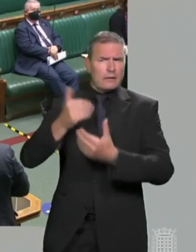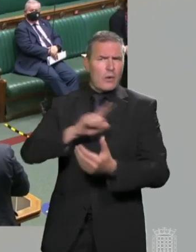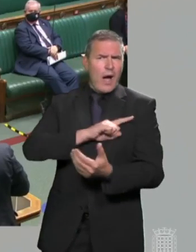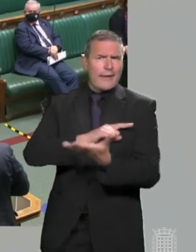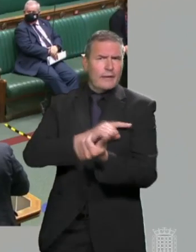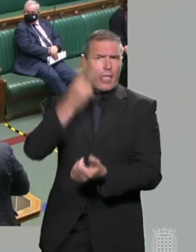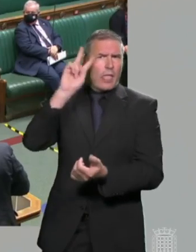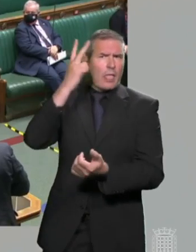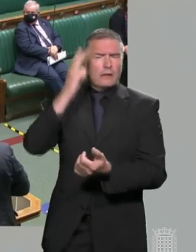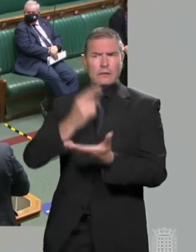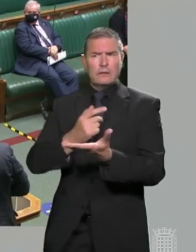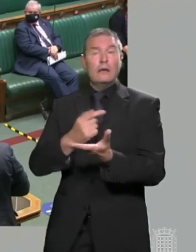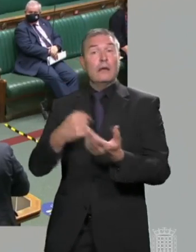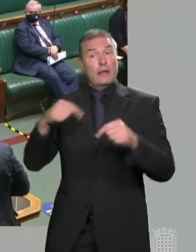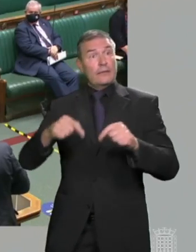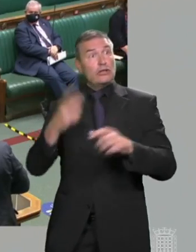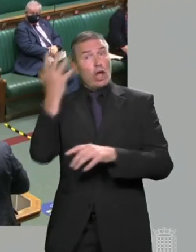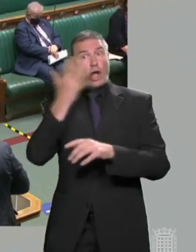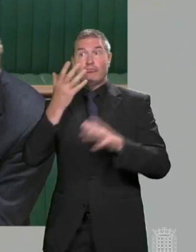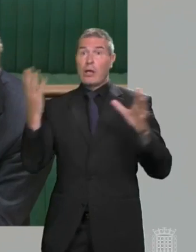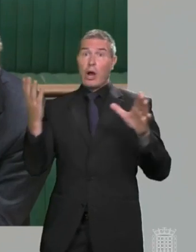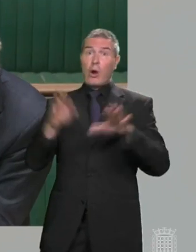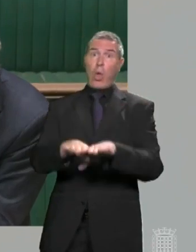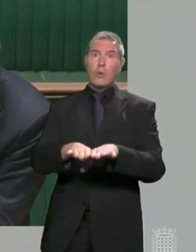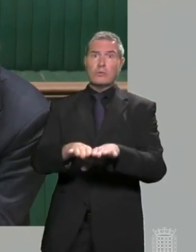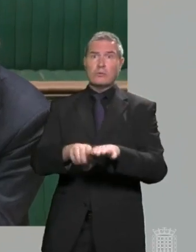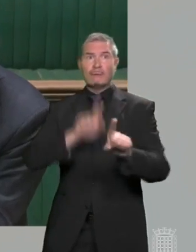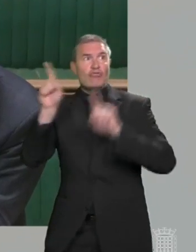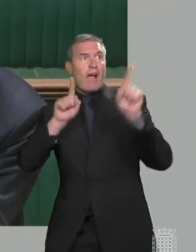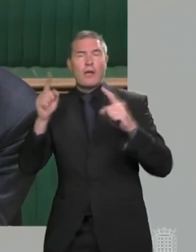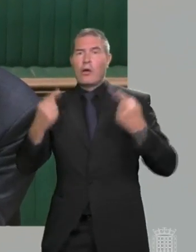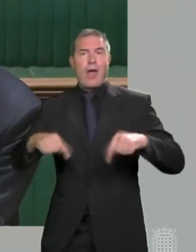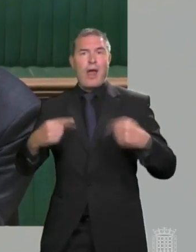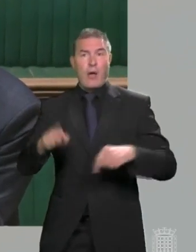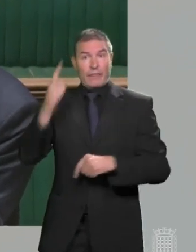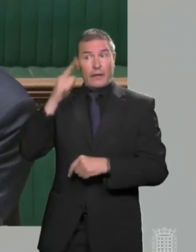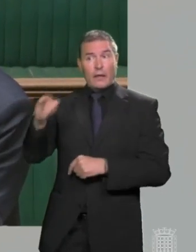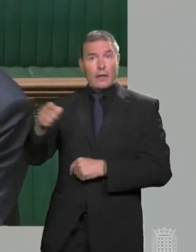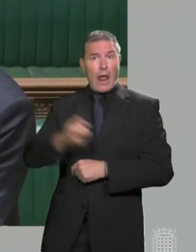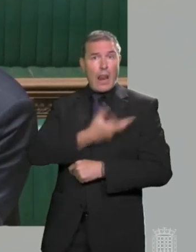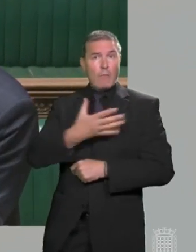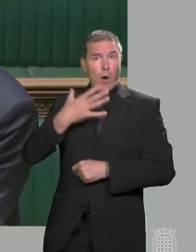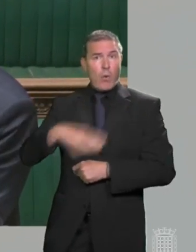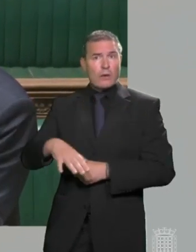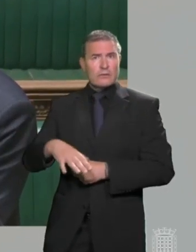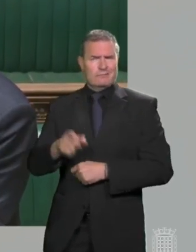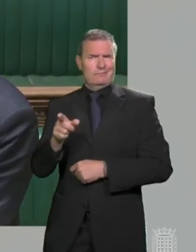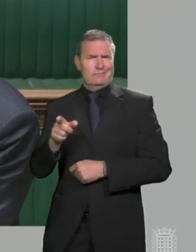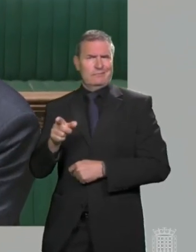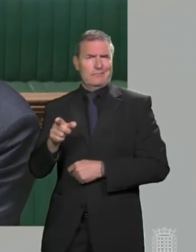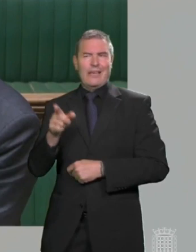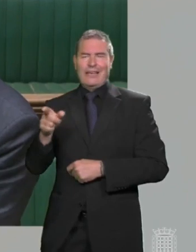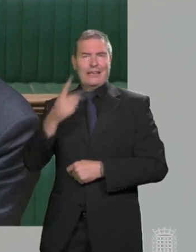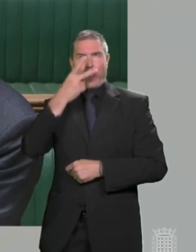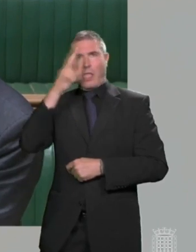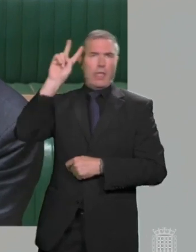Mr Speaker. If he wants to close this country down to travel, which is what I understood him to be saying, then it's not only yet another